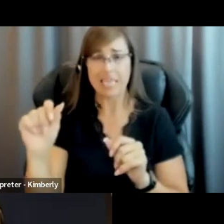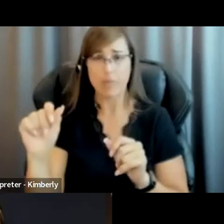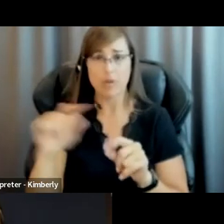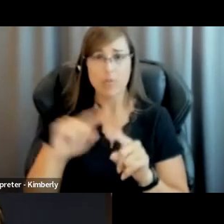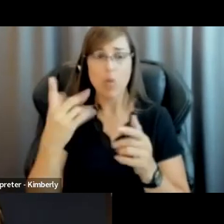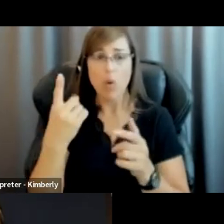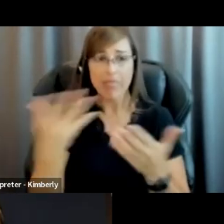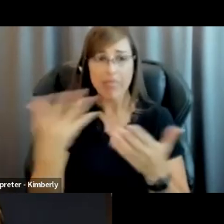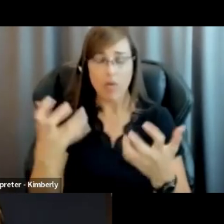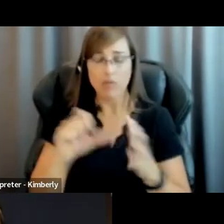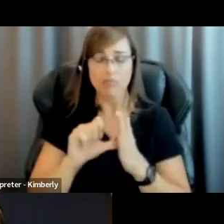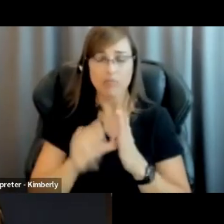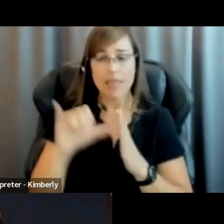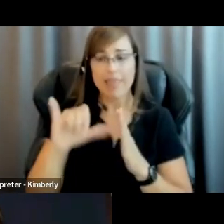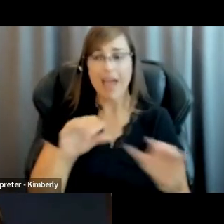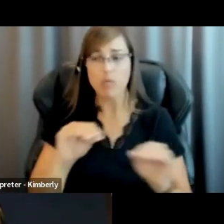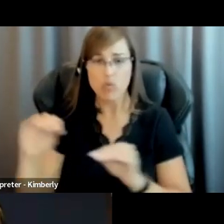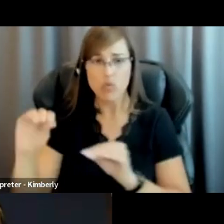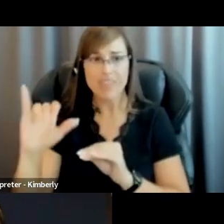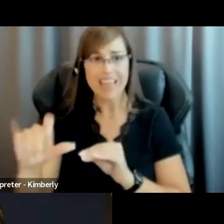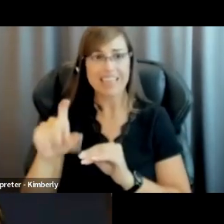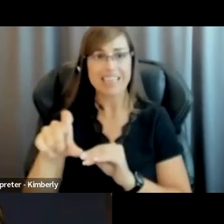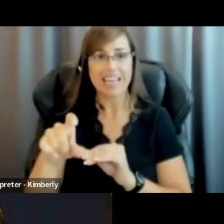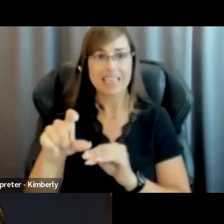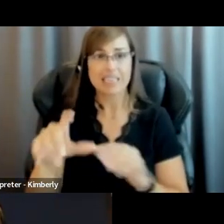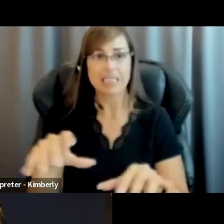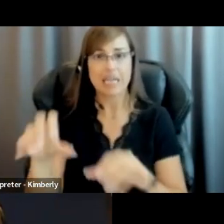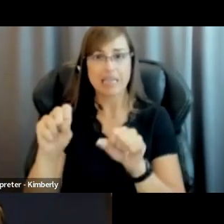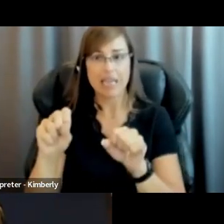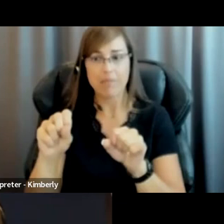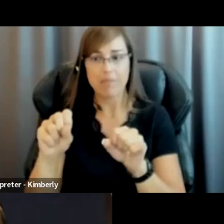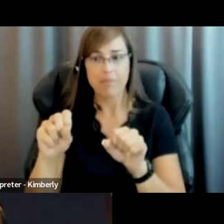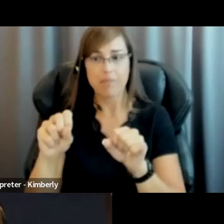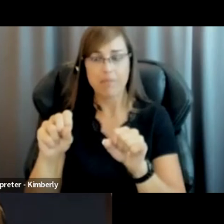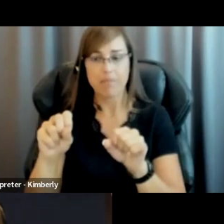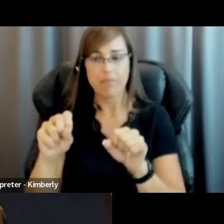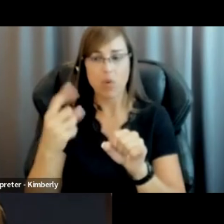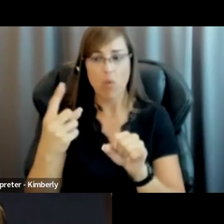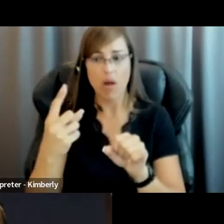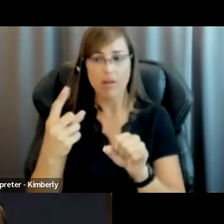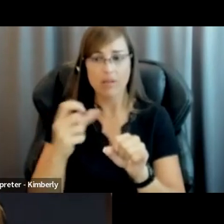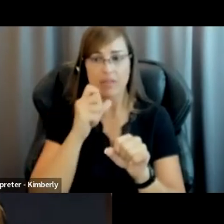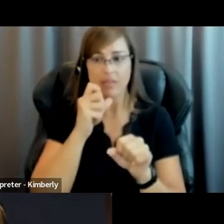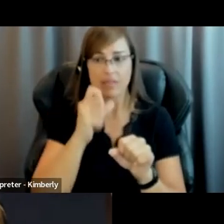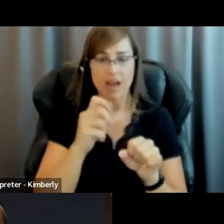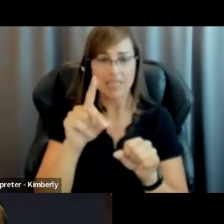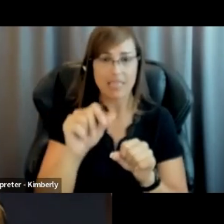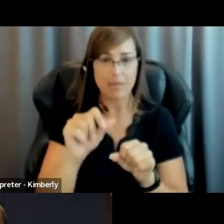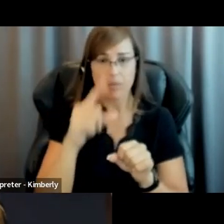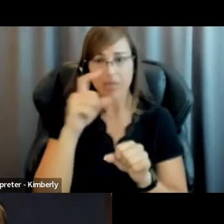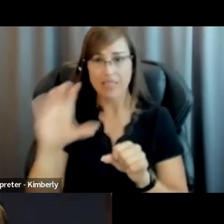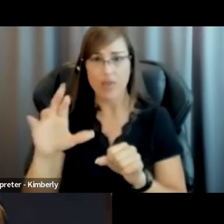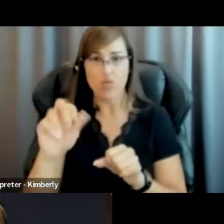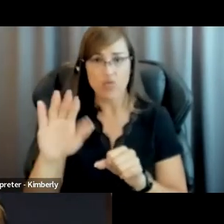I want to emphasize is that that move, that need to sort of claim that one is not inherently disabled because of their